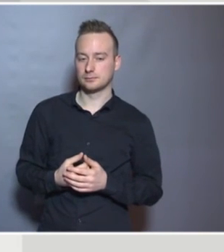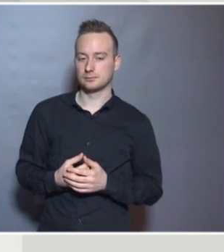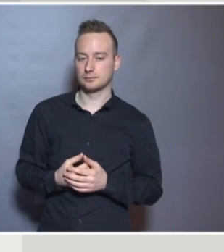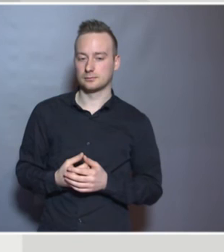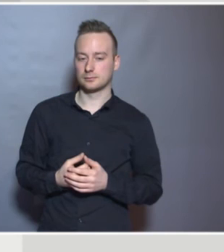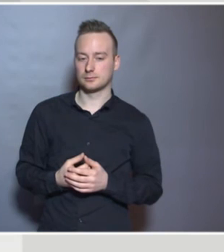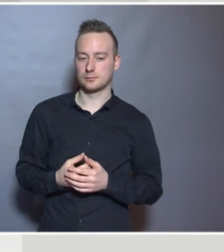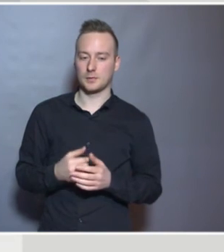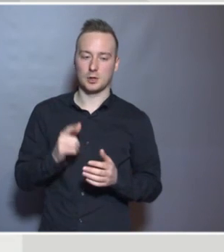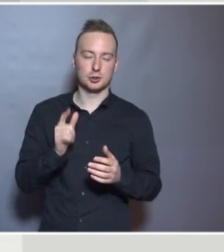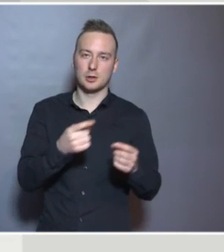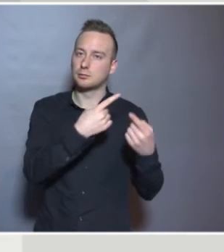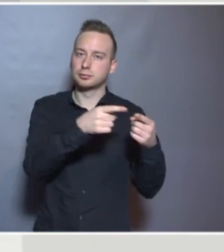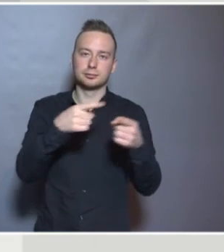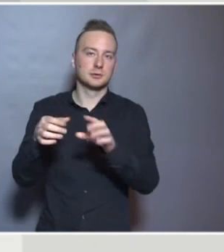settings.